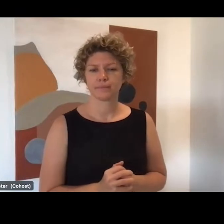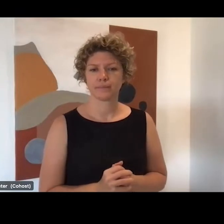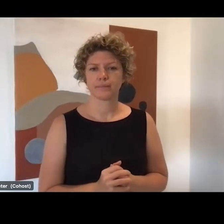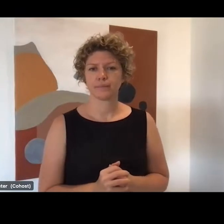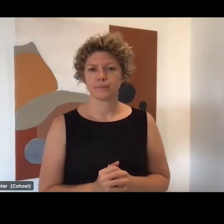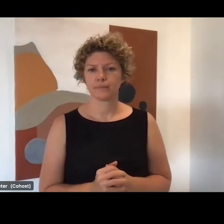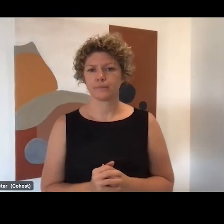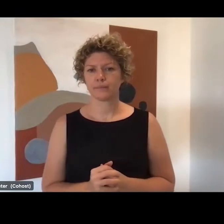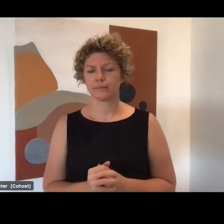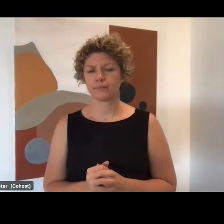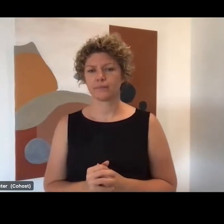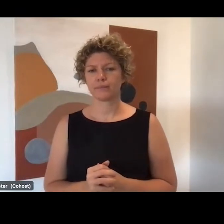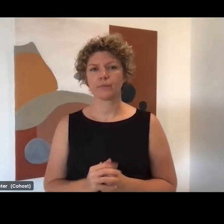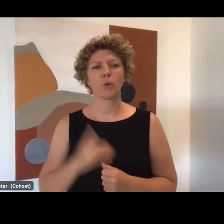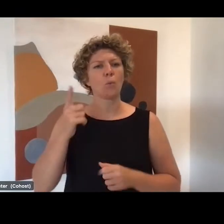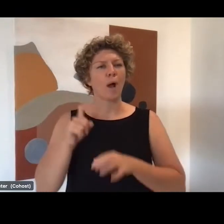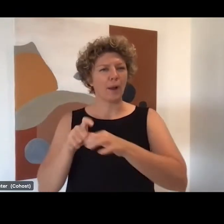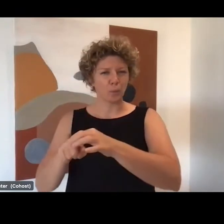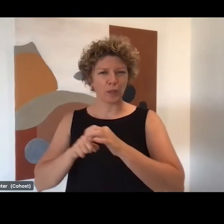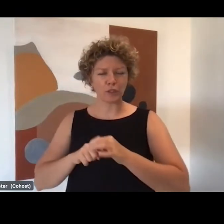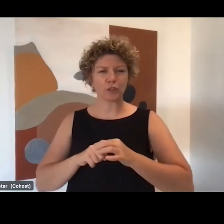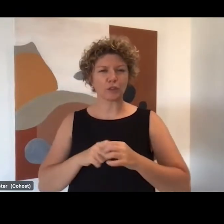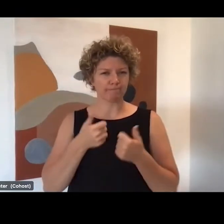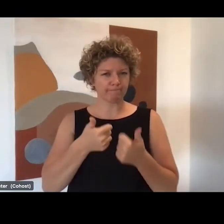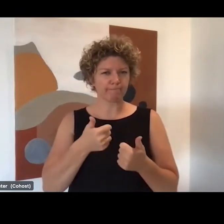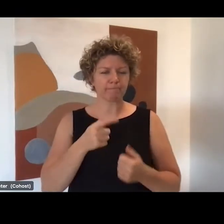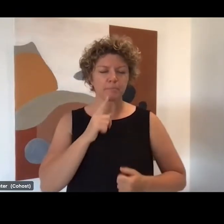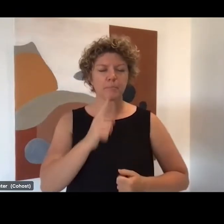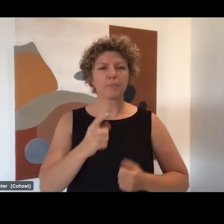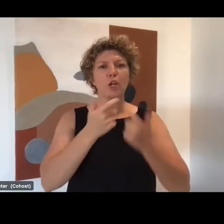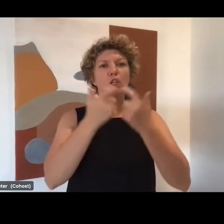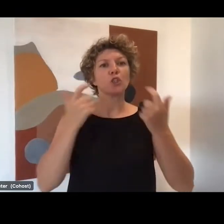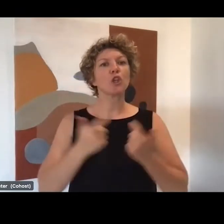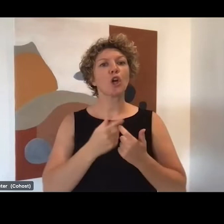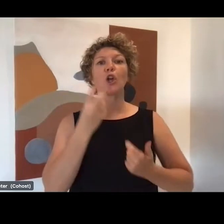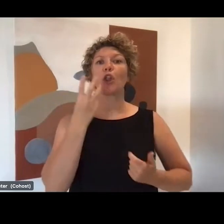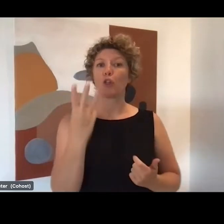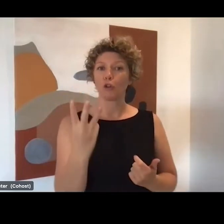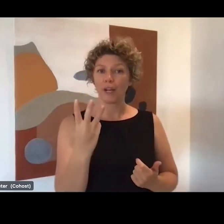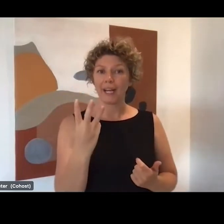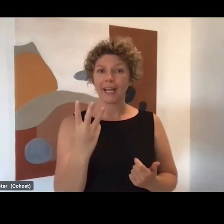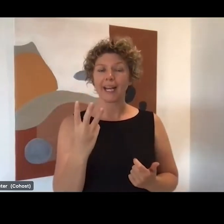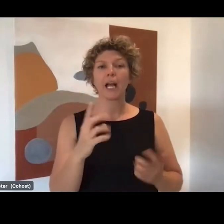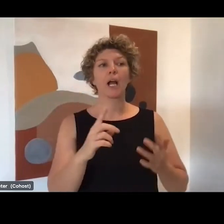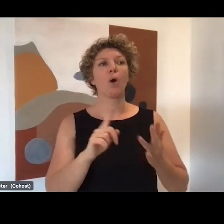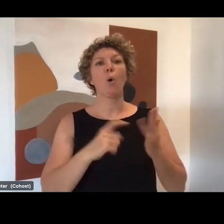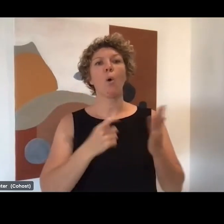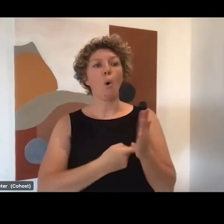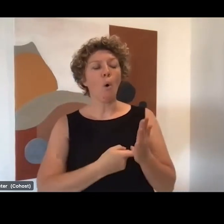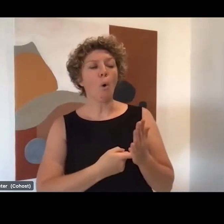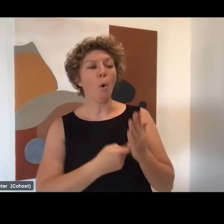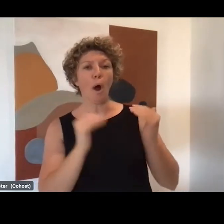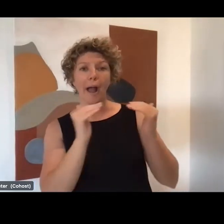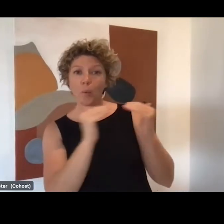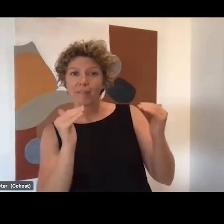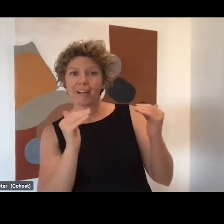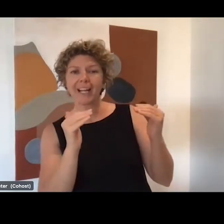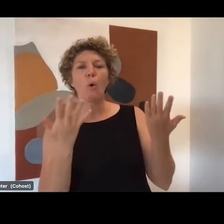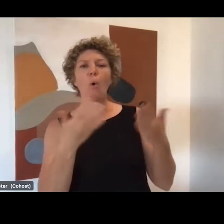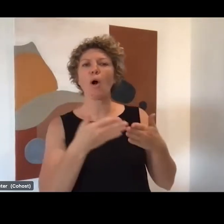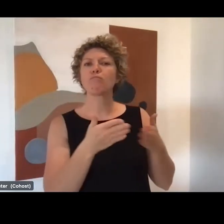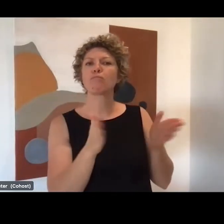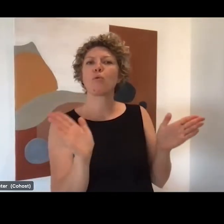Oh, this is a good one. Okay. Is this directed at Cert III individual support or equivalent roles? Or is it broader